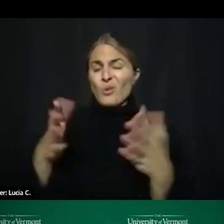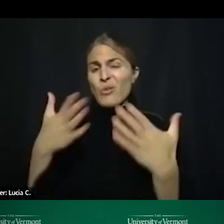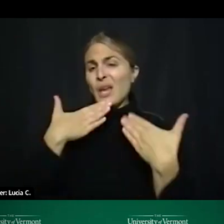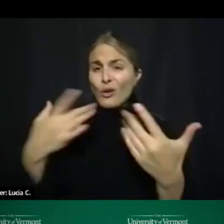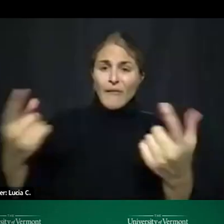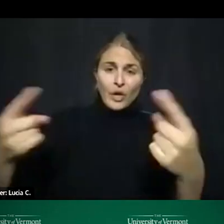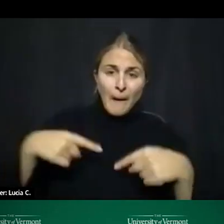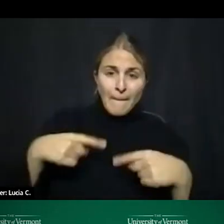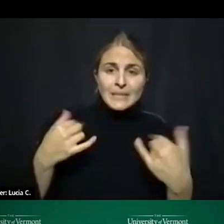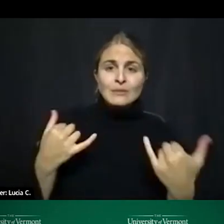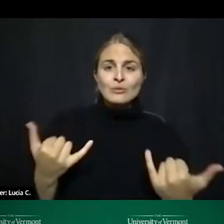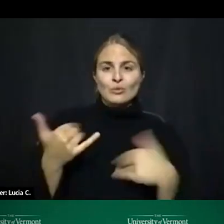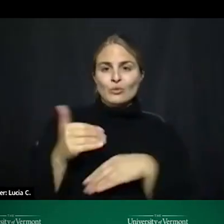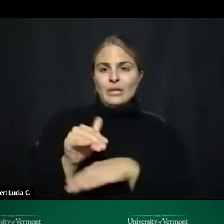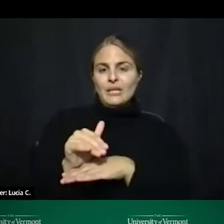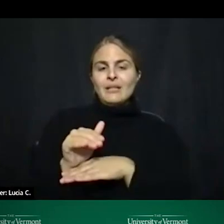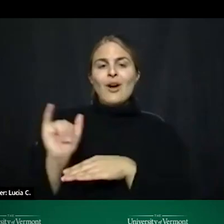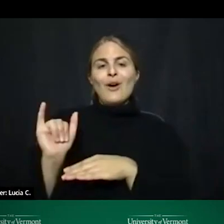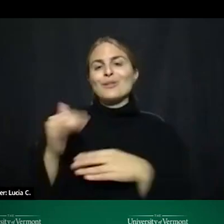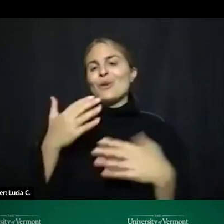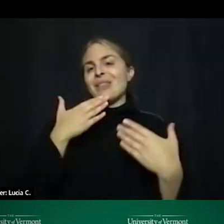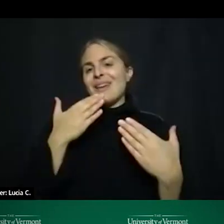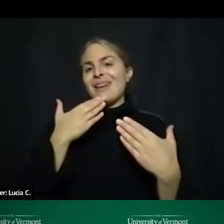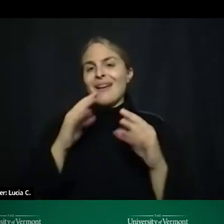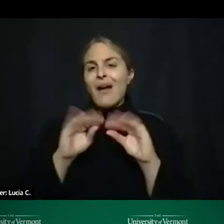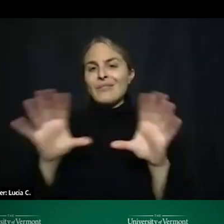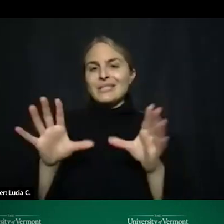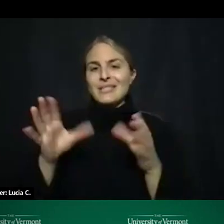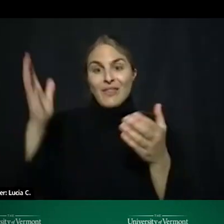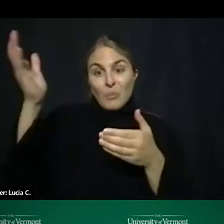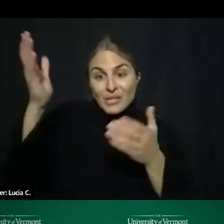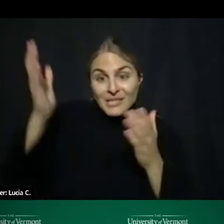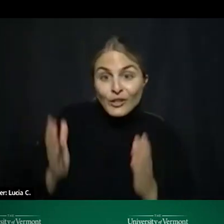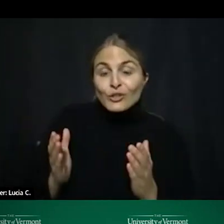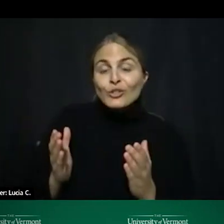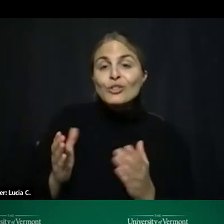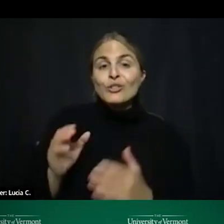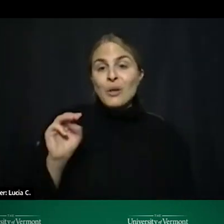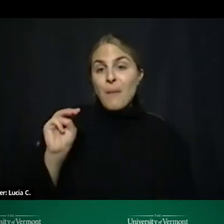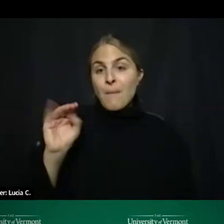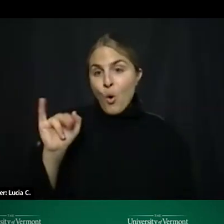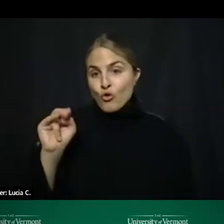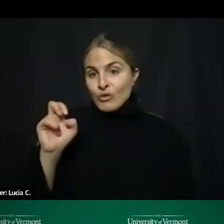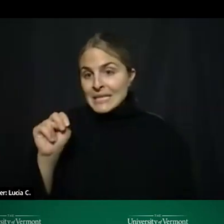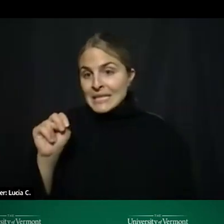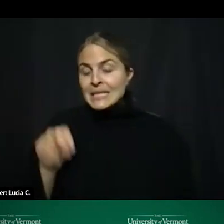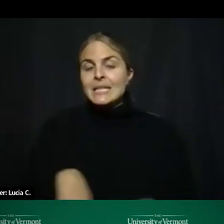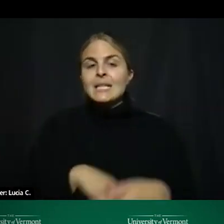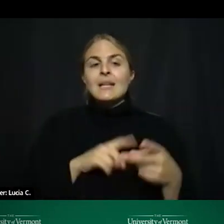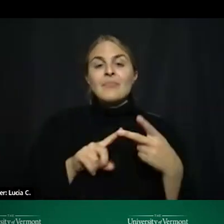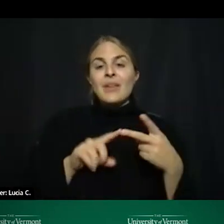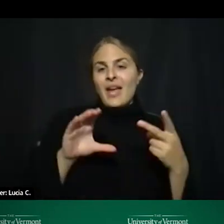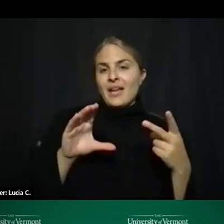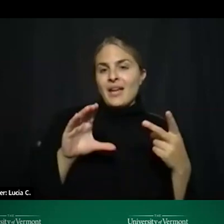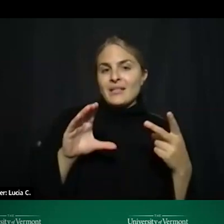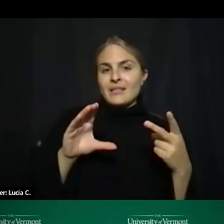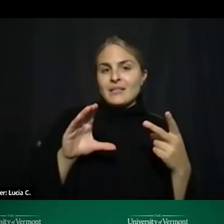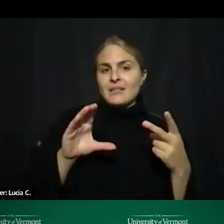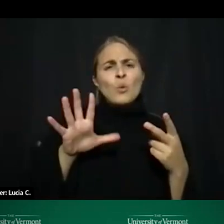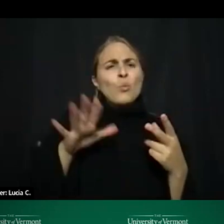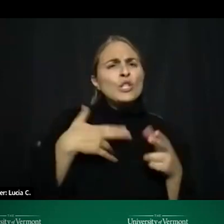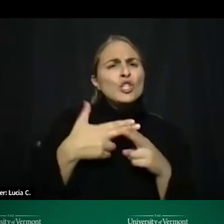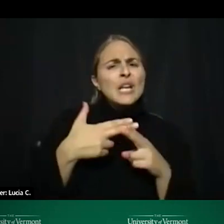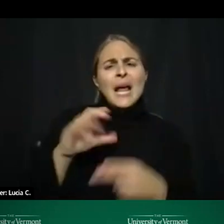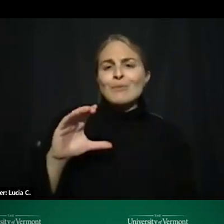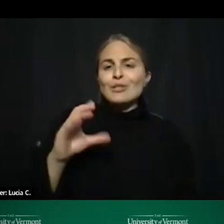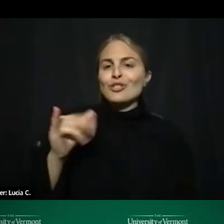um and i also want to thank obviously our presenters uh maureen and um what's your name